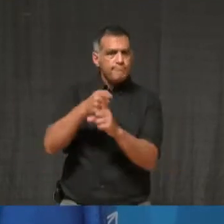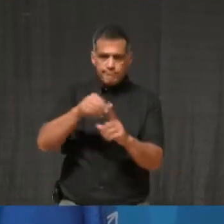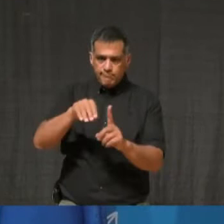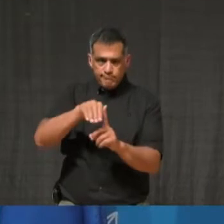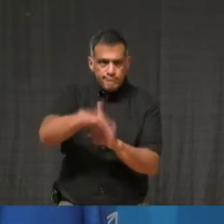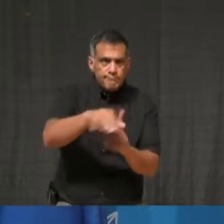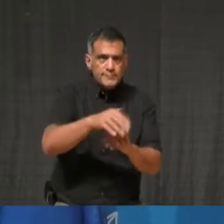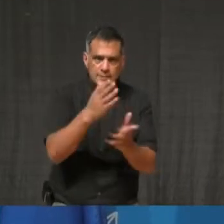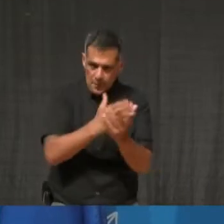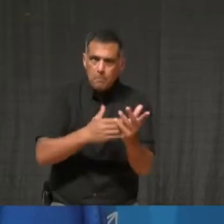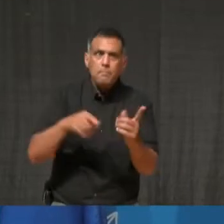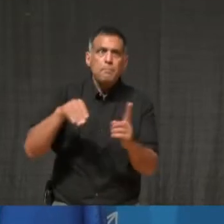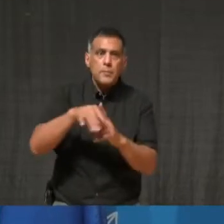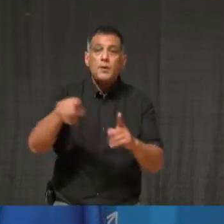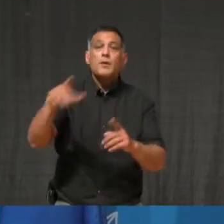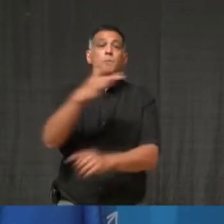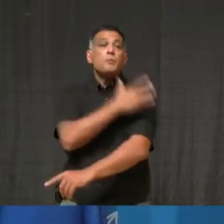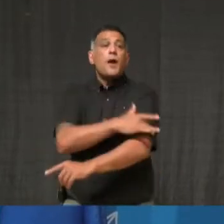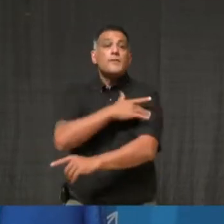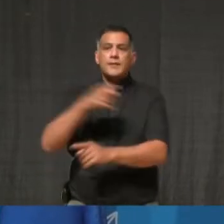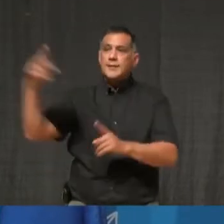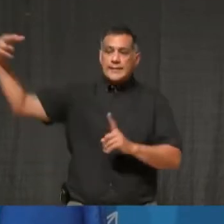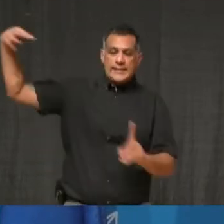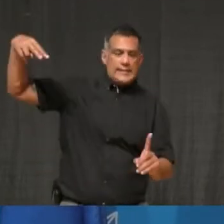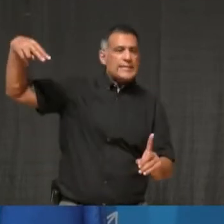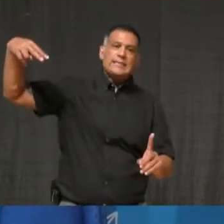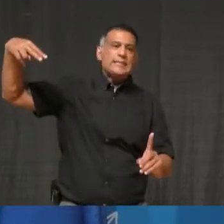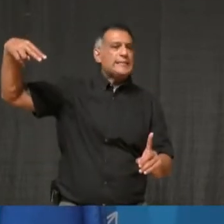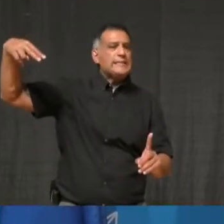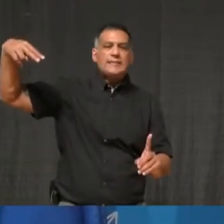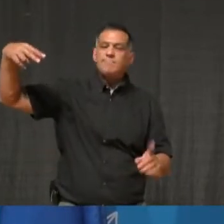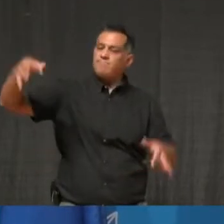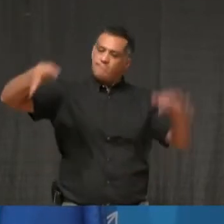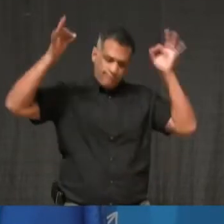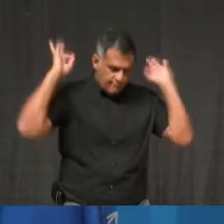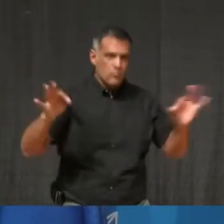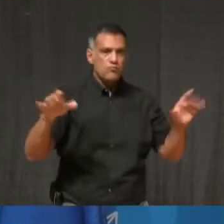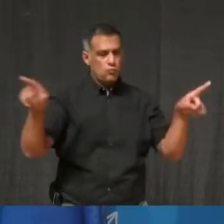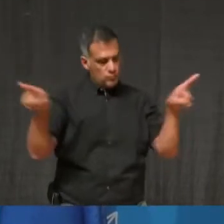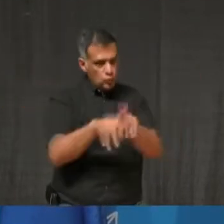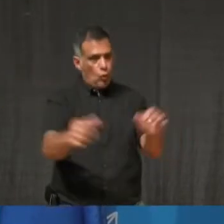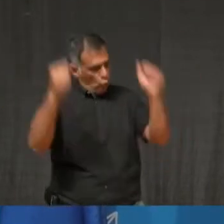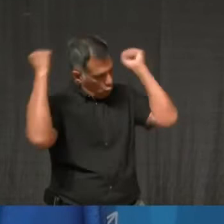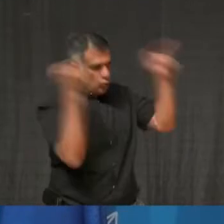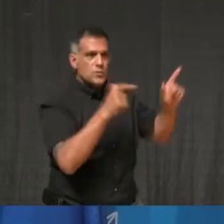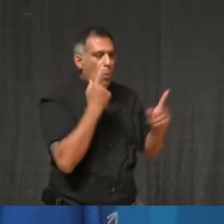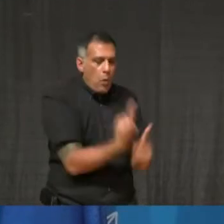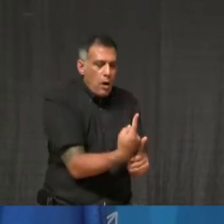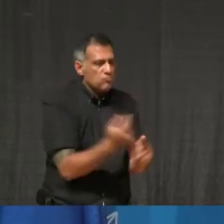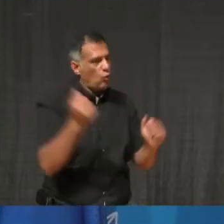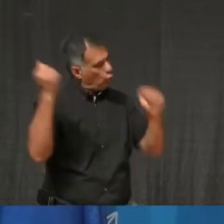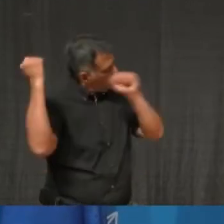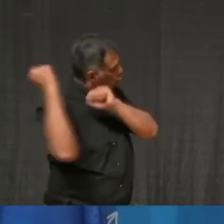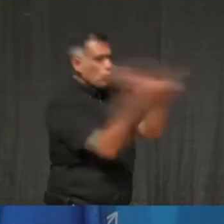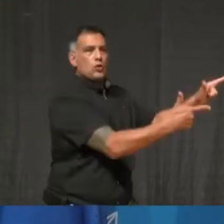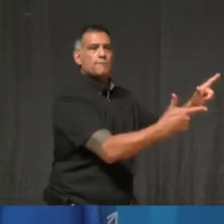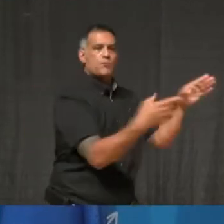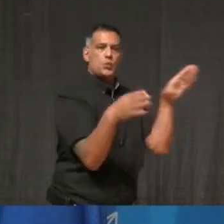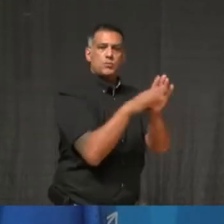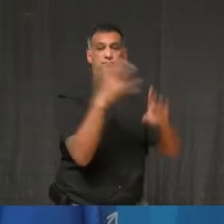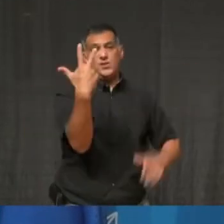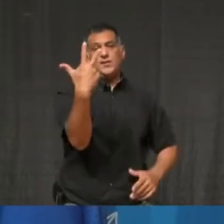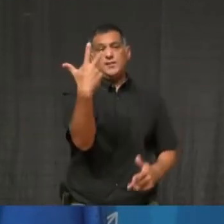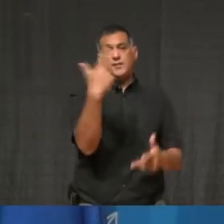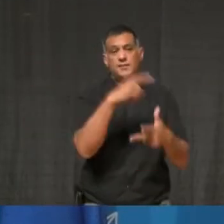made its decisions and brought into place control measures that were targeted at the three communities and